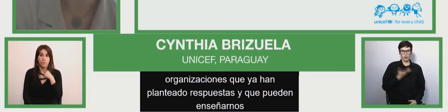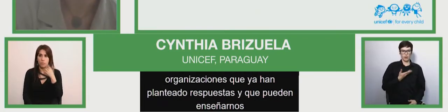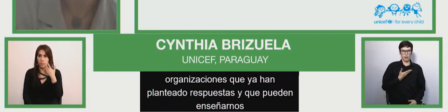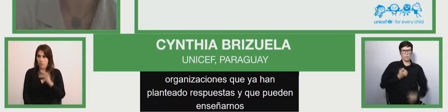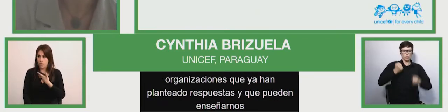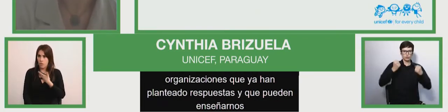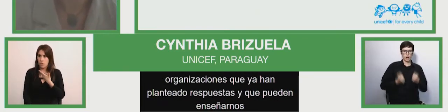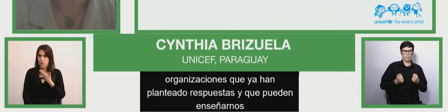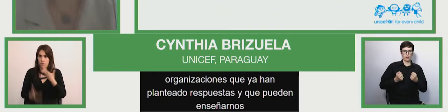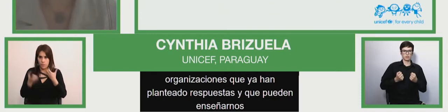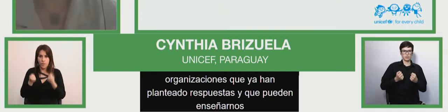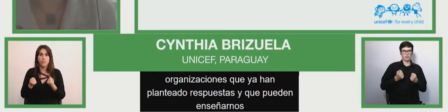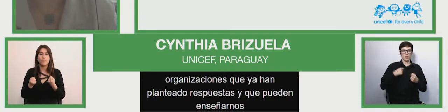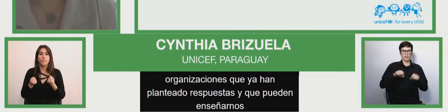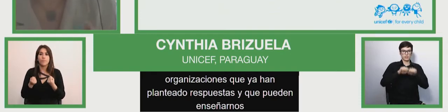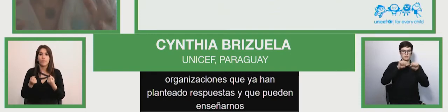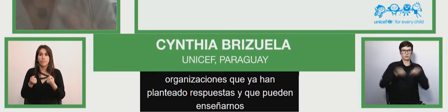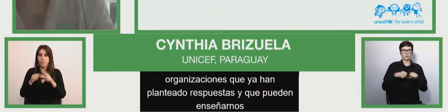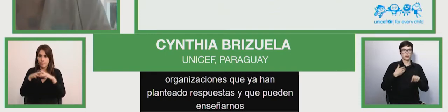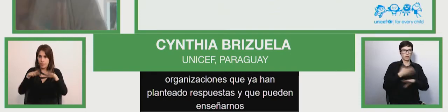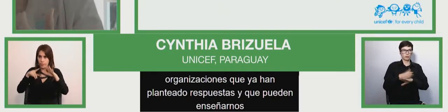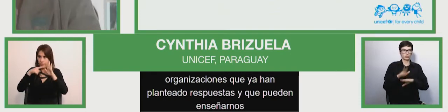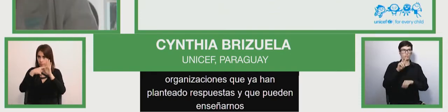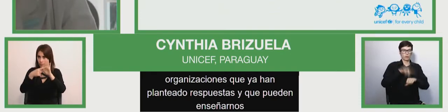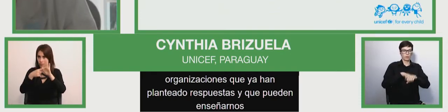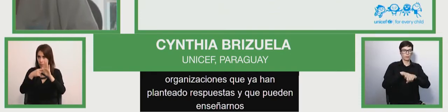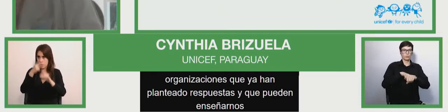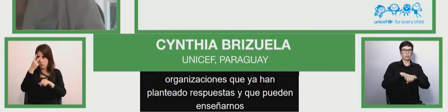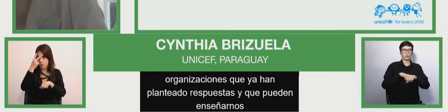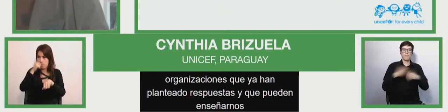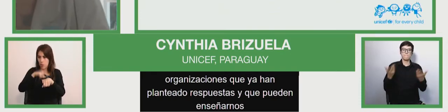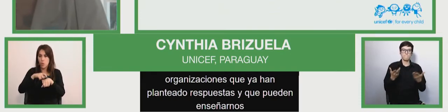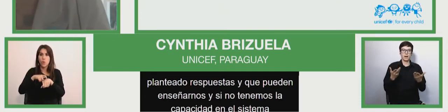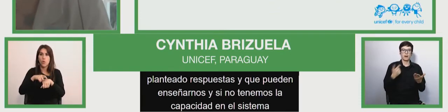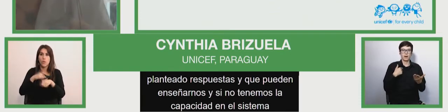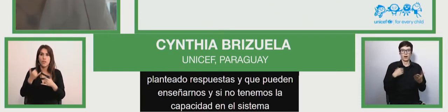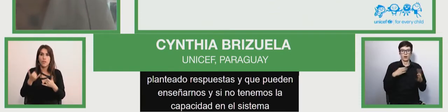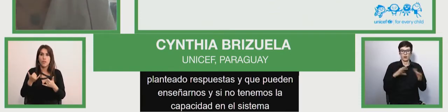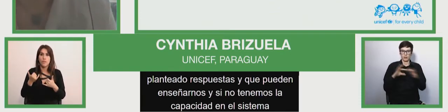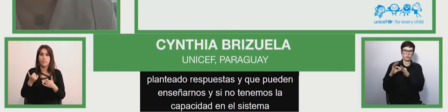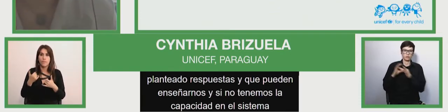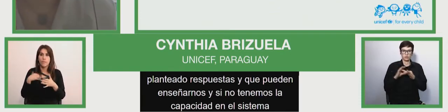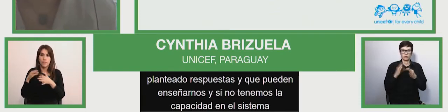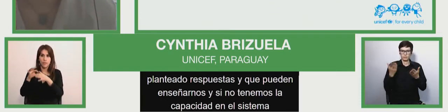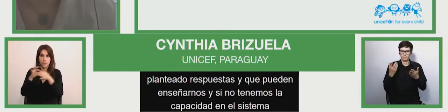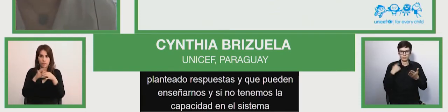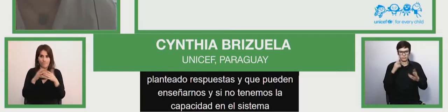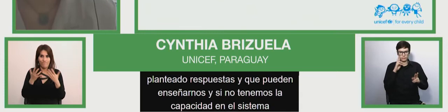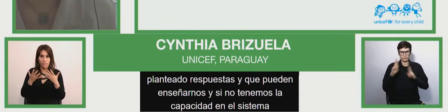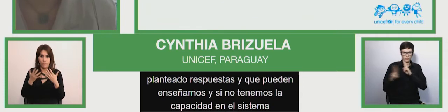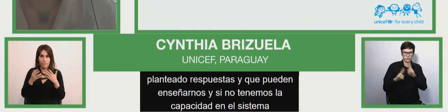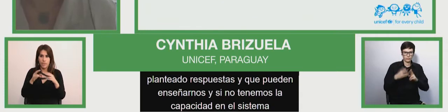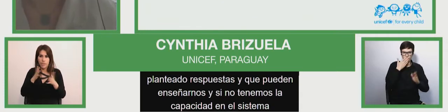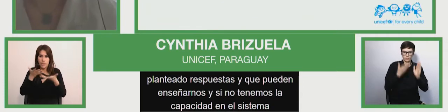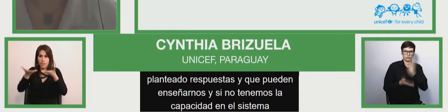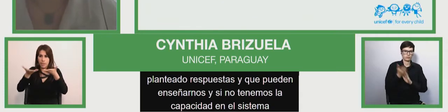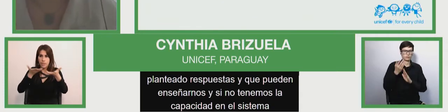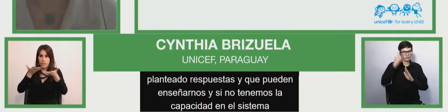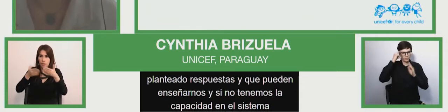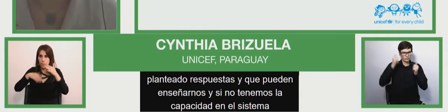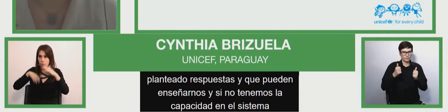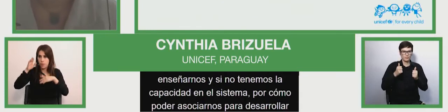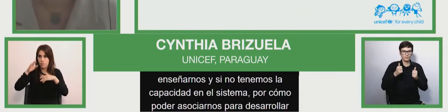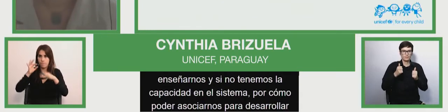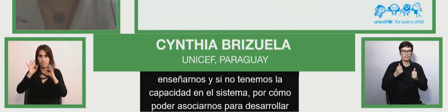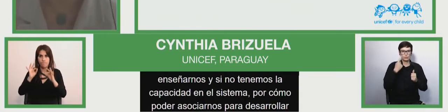i have two minutes here how can we associate in order to develop better skills i think that we're